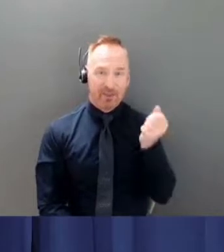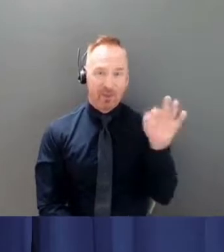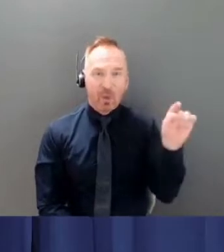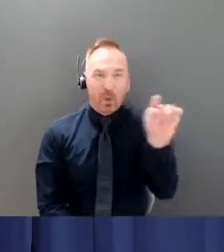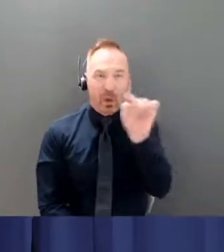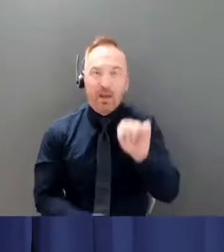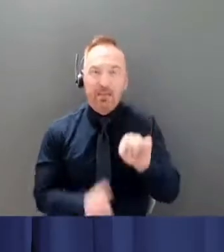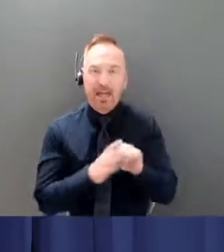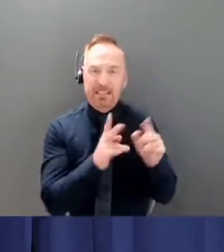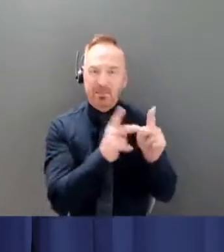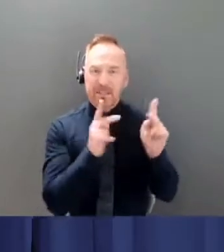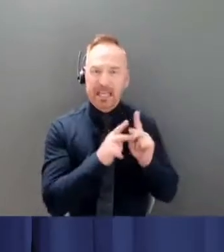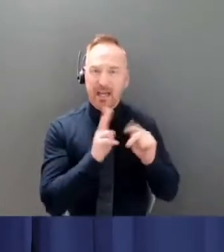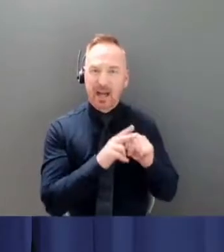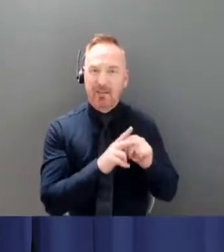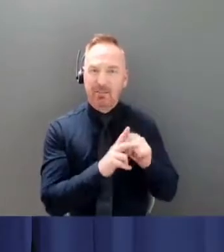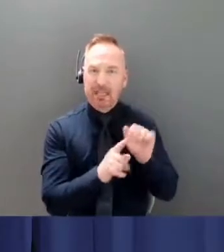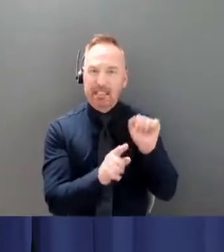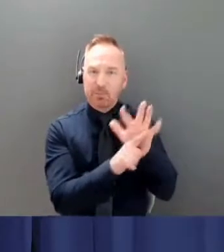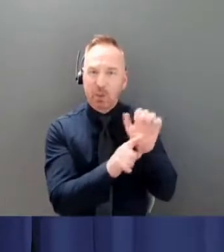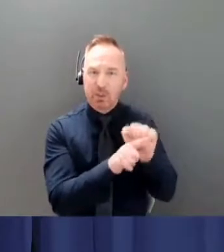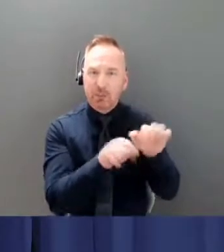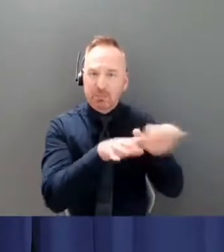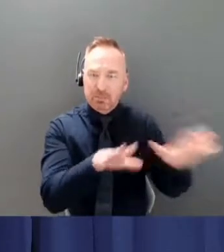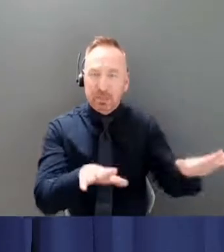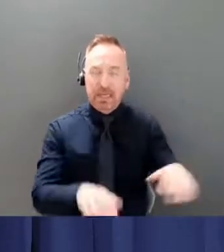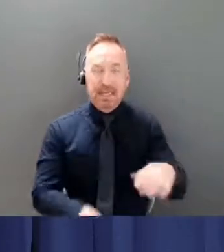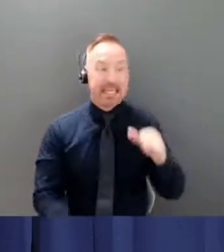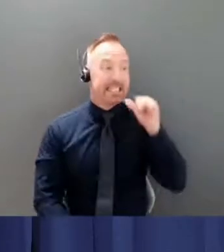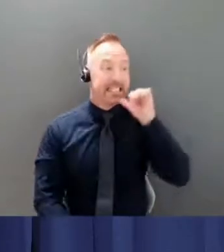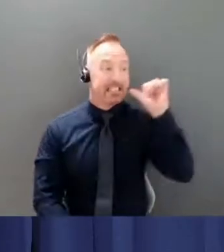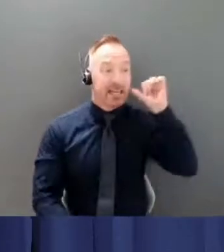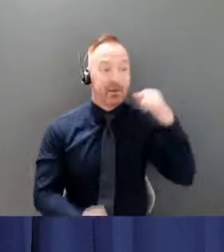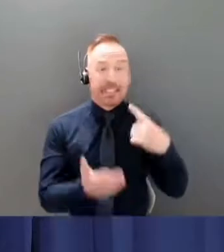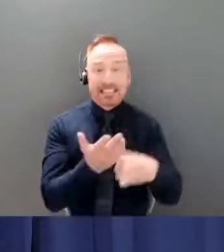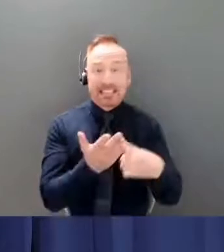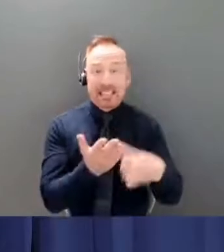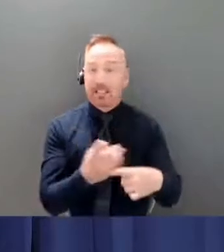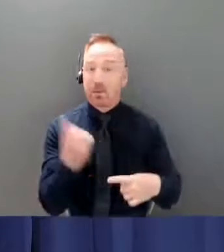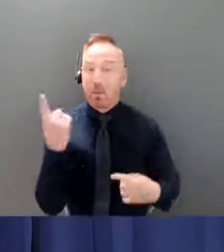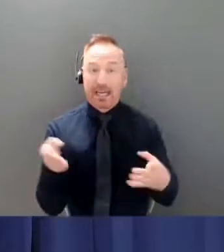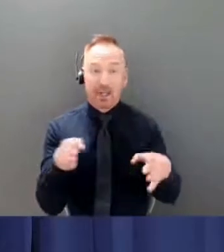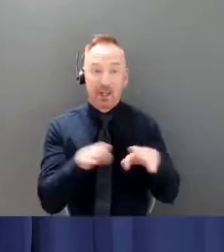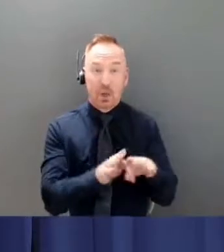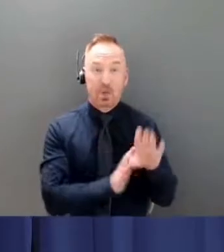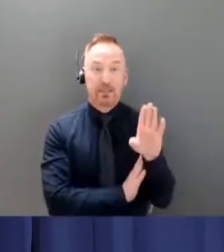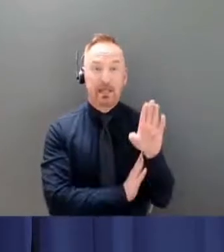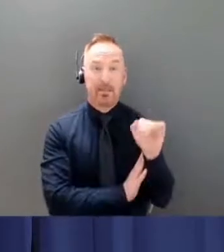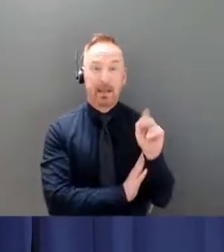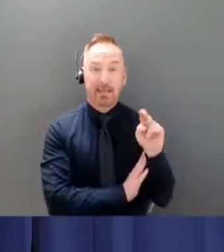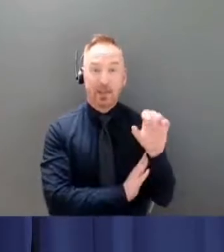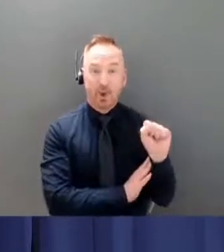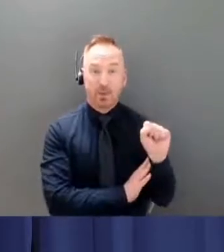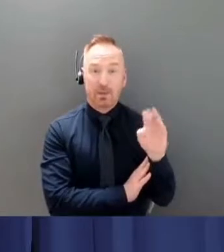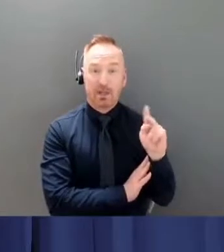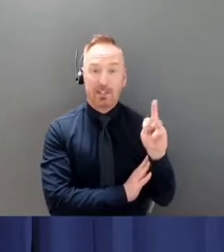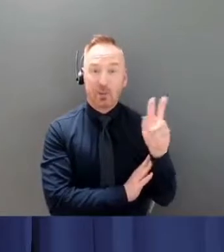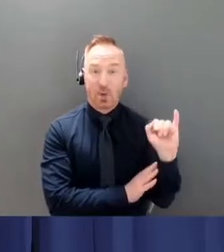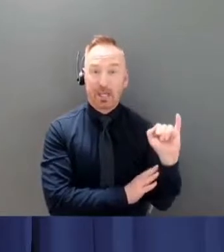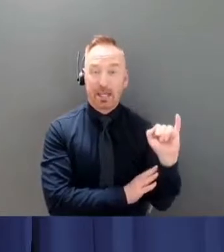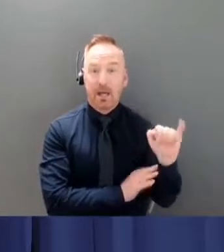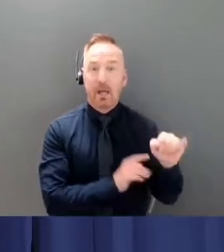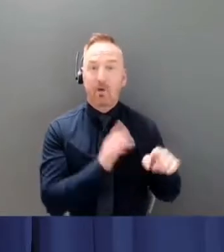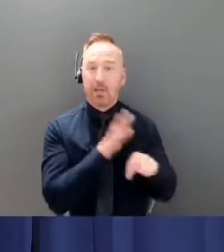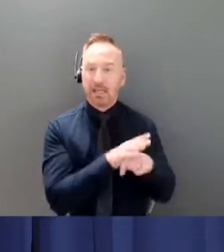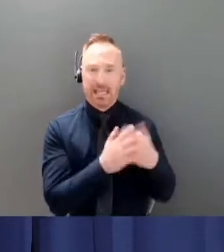Yesterday, we announced the closure of Bambino's Montessori Daycare Center as 18 positive cases had been linked to the